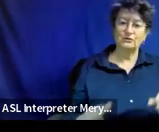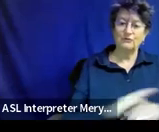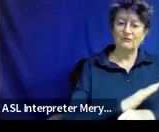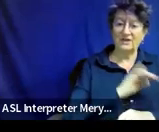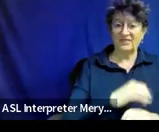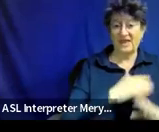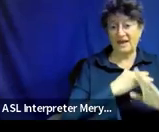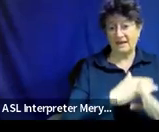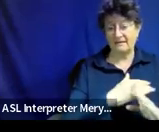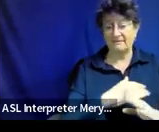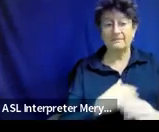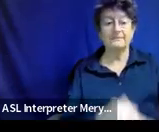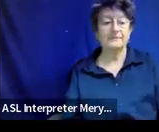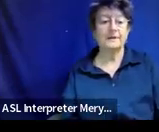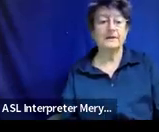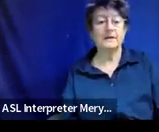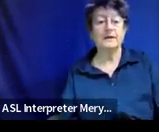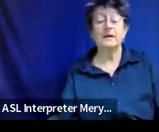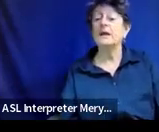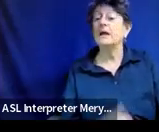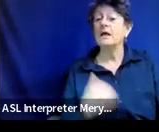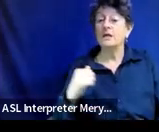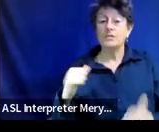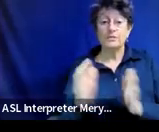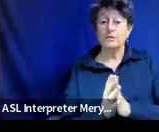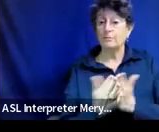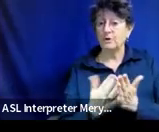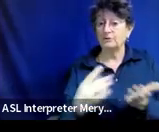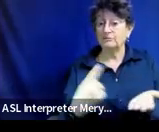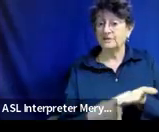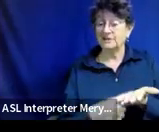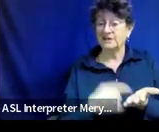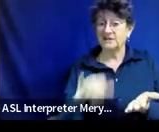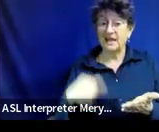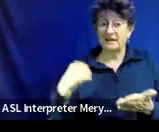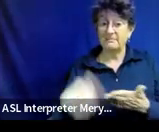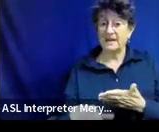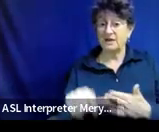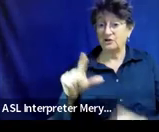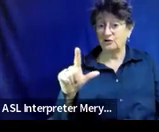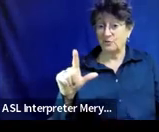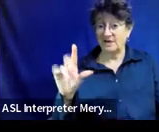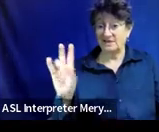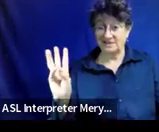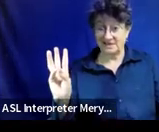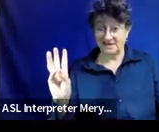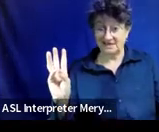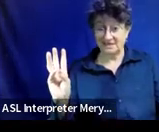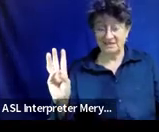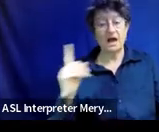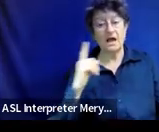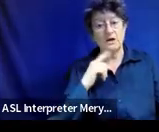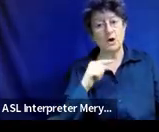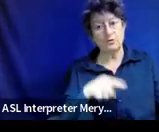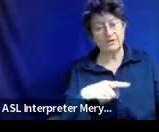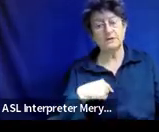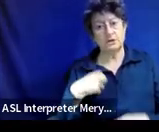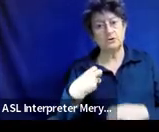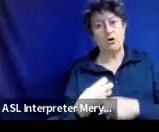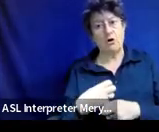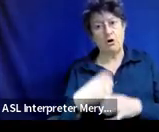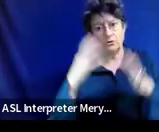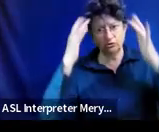Procedural manual talks about this on page 26. And I know this is a really, really hard thing to wrap your head around. So